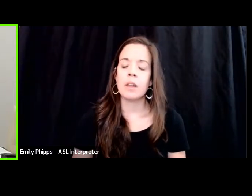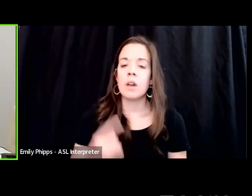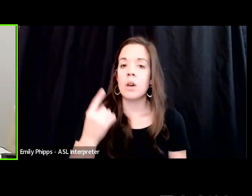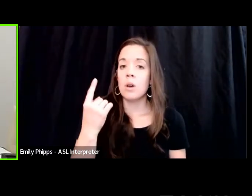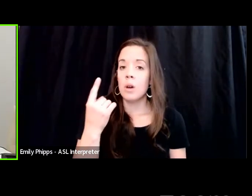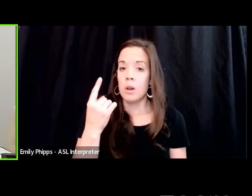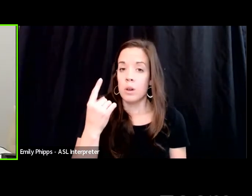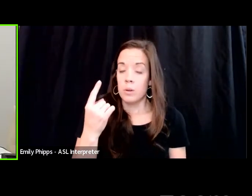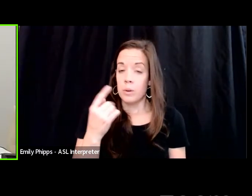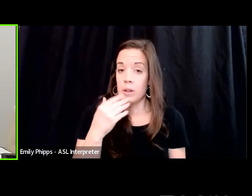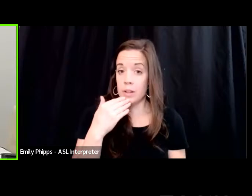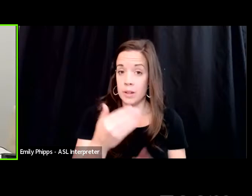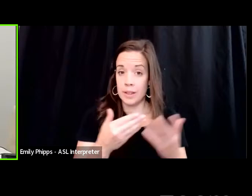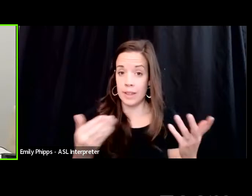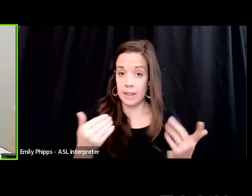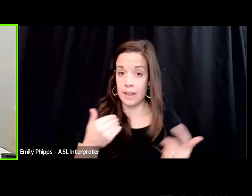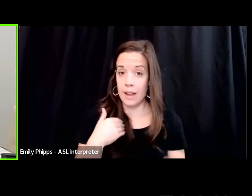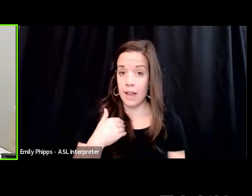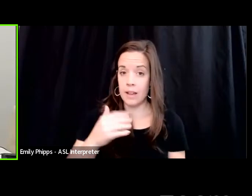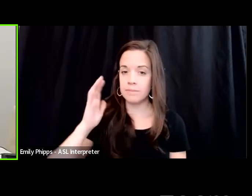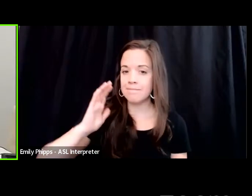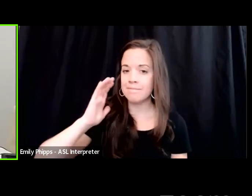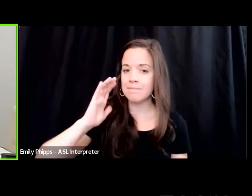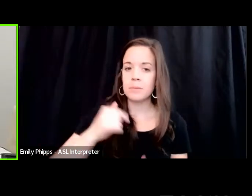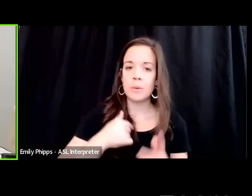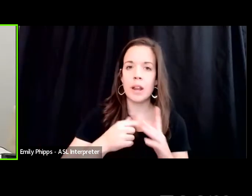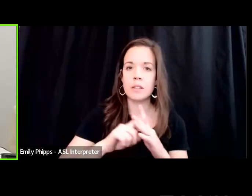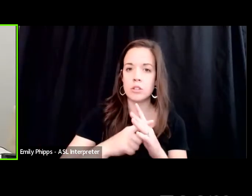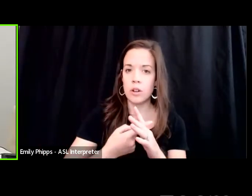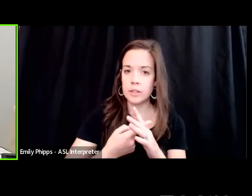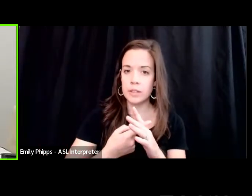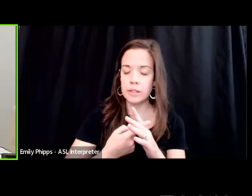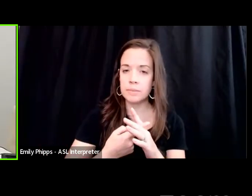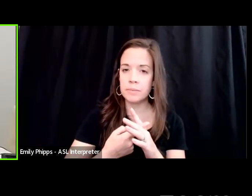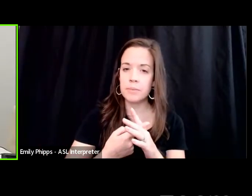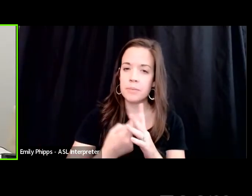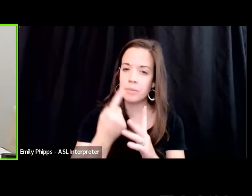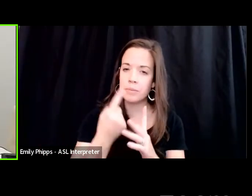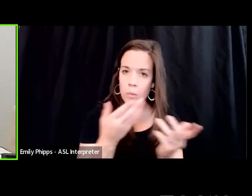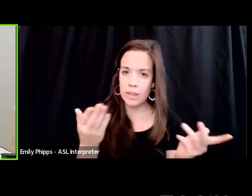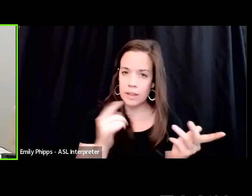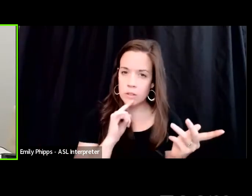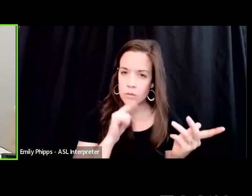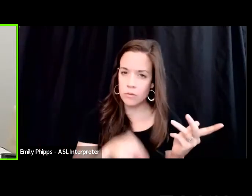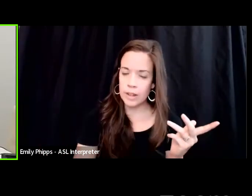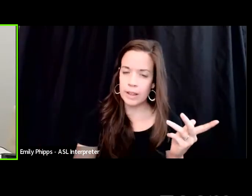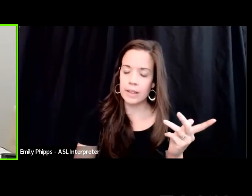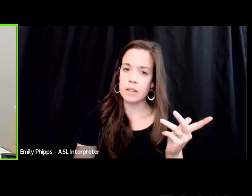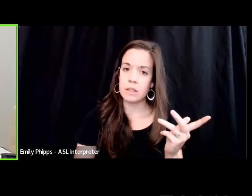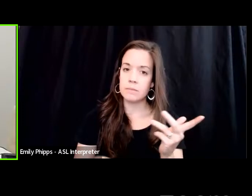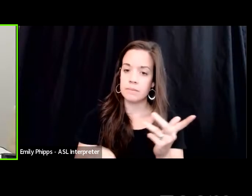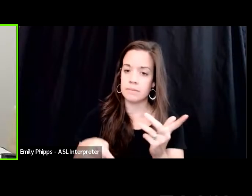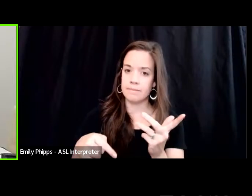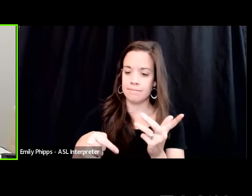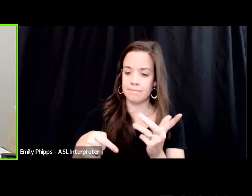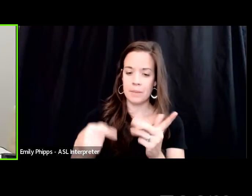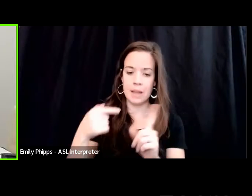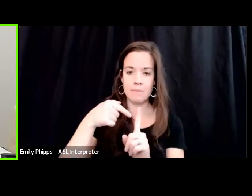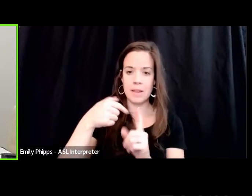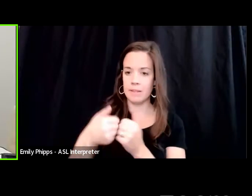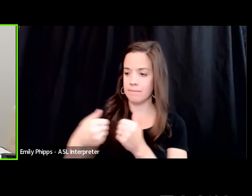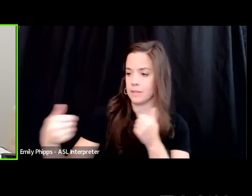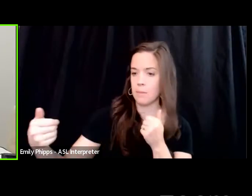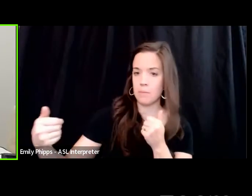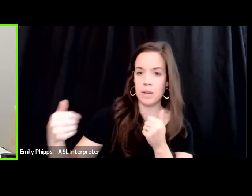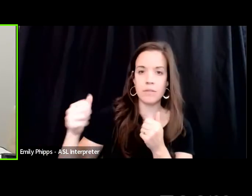back when I started was one of the things that really distinguished me from the pack was there wasn't a